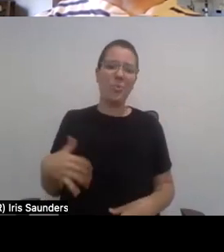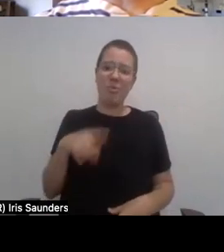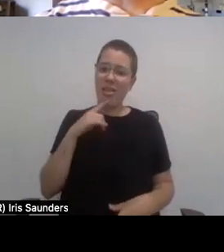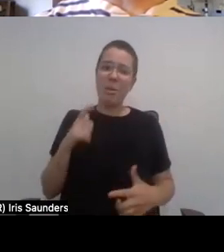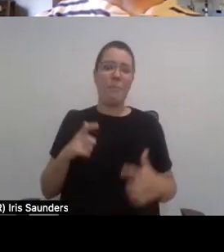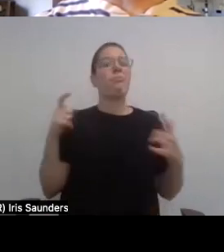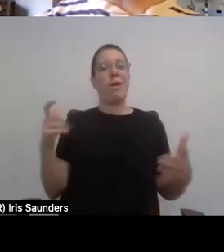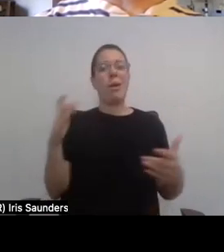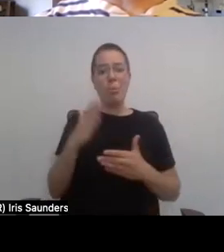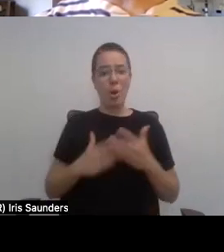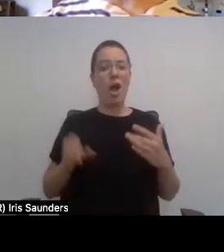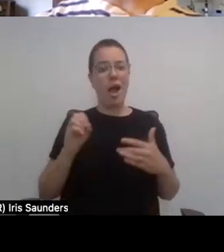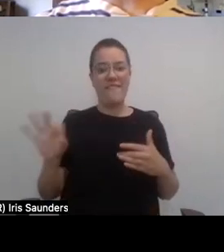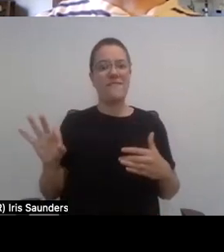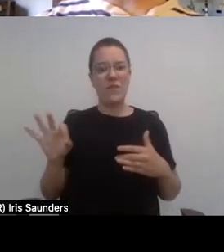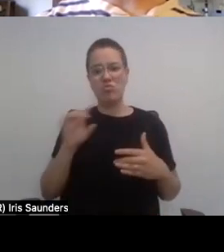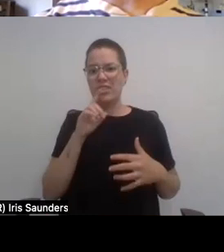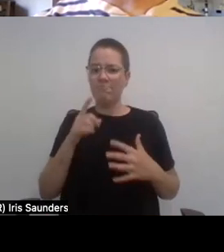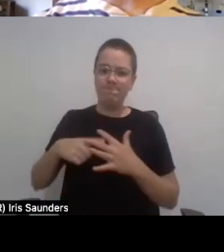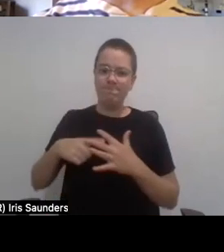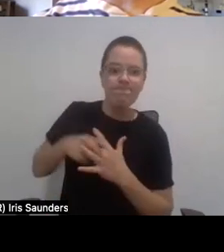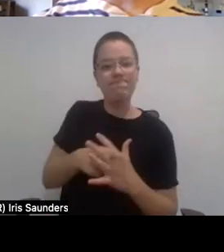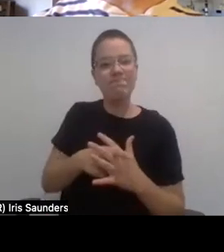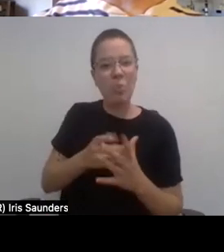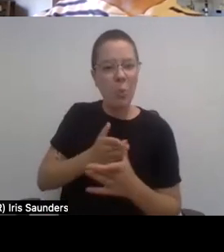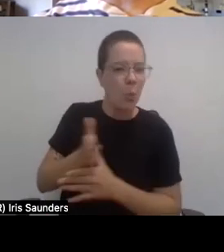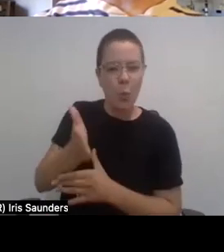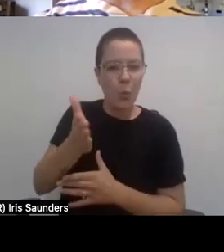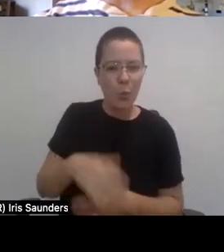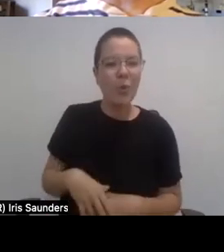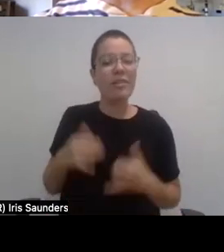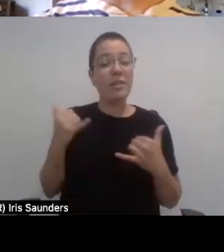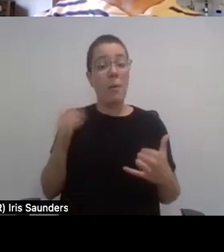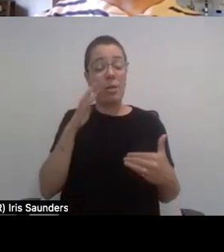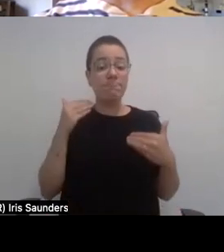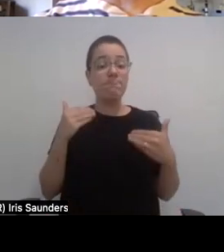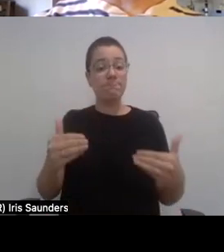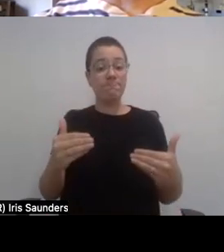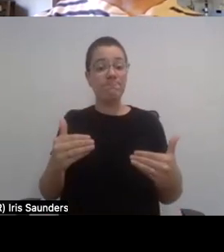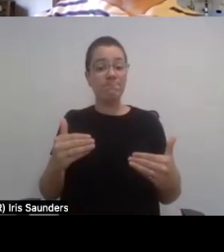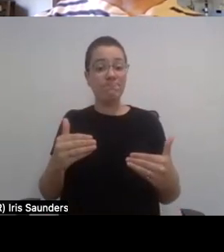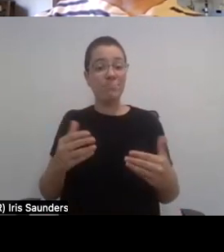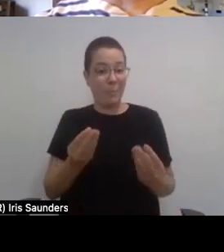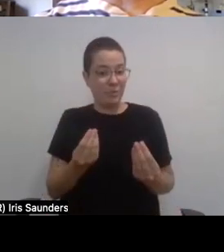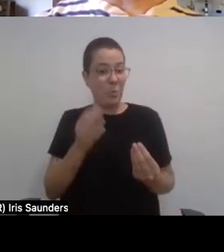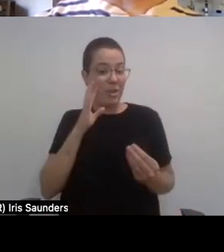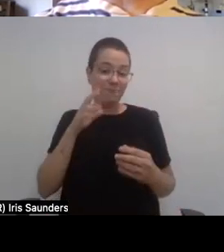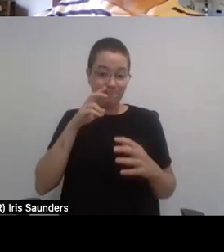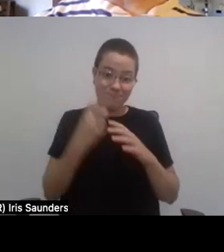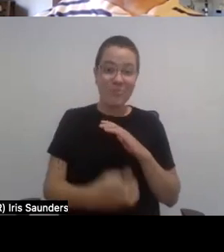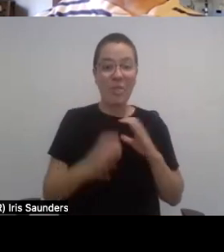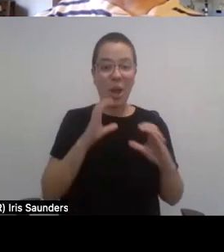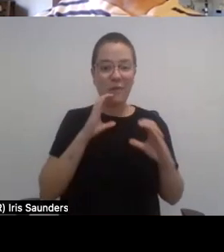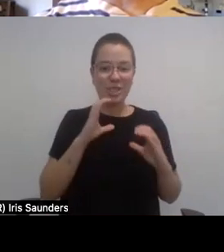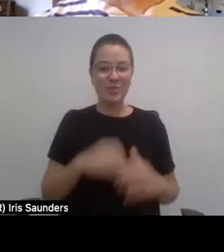barriers in the industry is that challenge. And so, now let's get into the nitty-gritty and start to dive into the conversation.